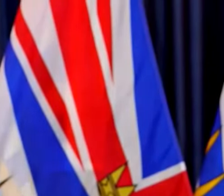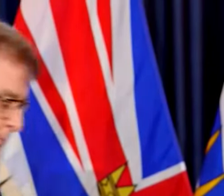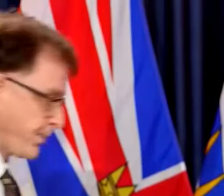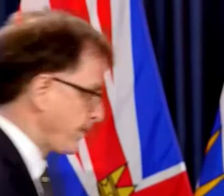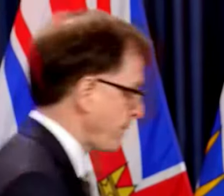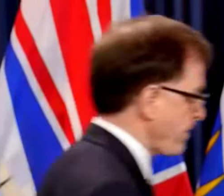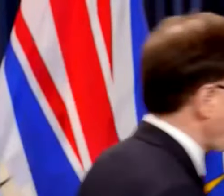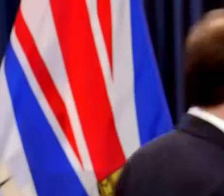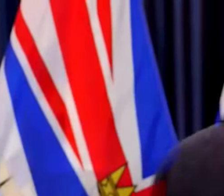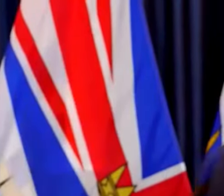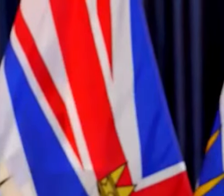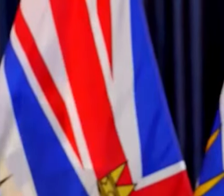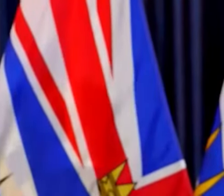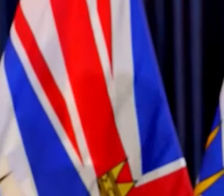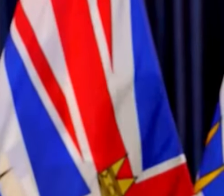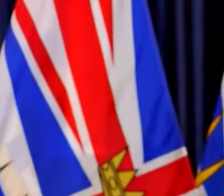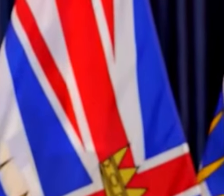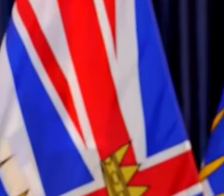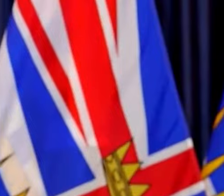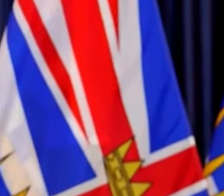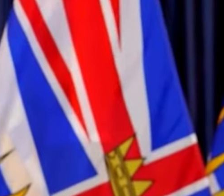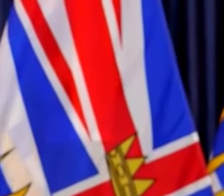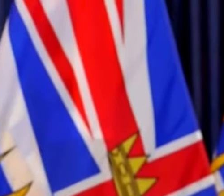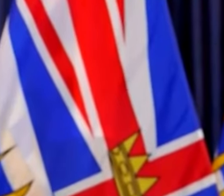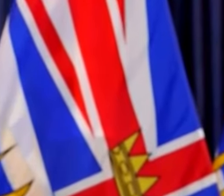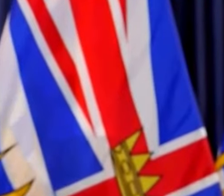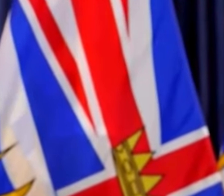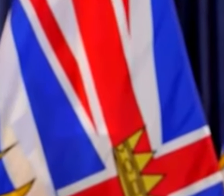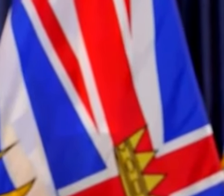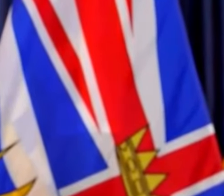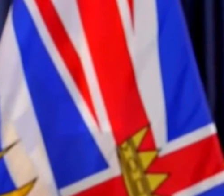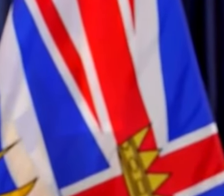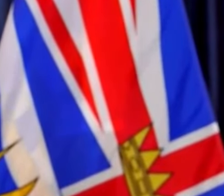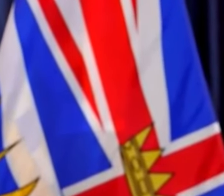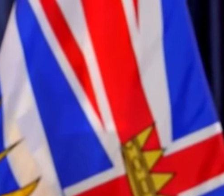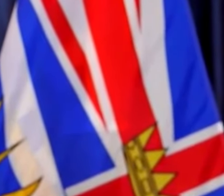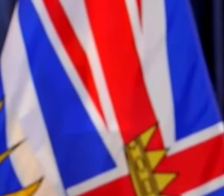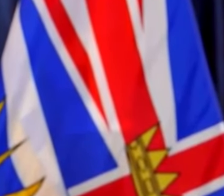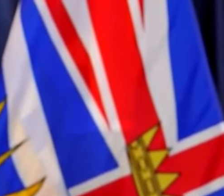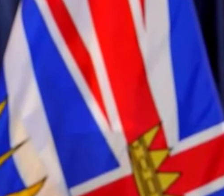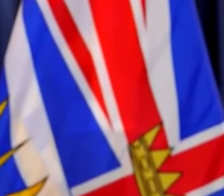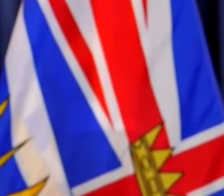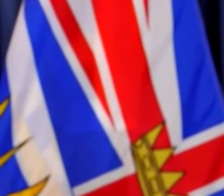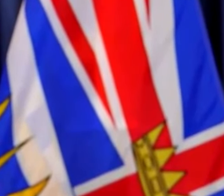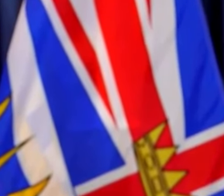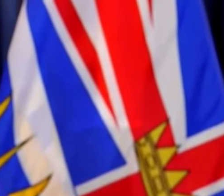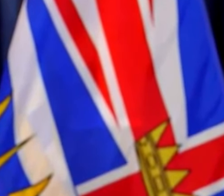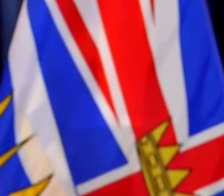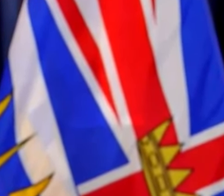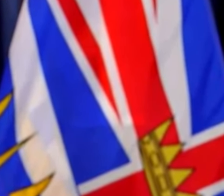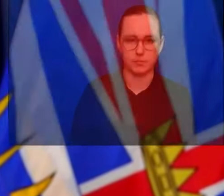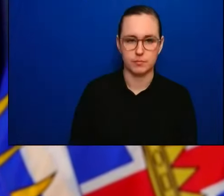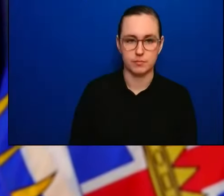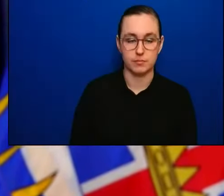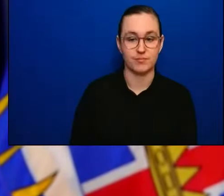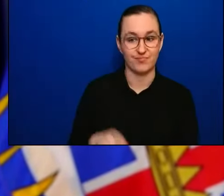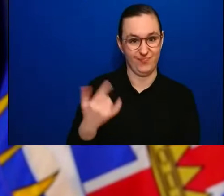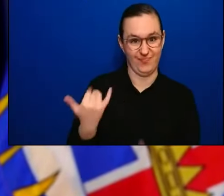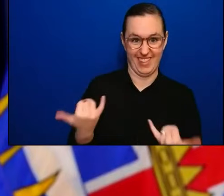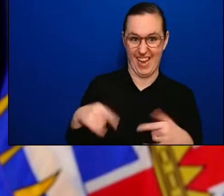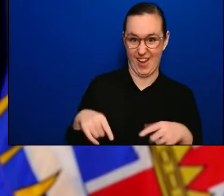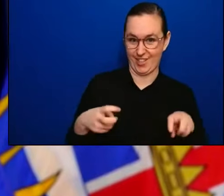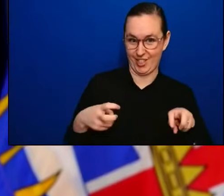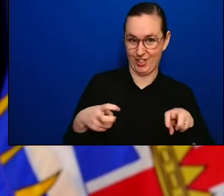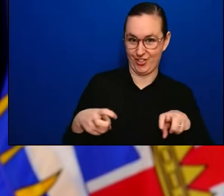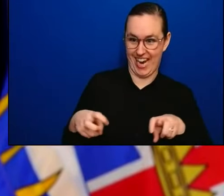-19. Do you have a follow-up? Yes, please. Dr Henry. The transition phase. We've heard it many